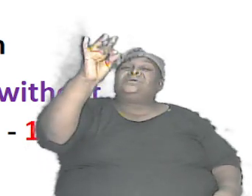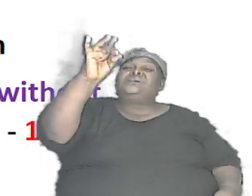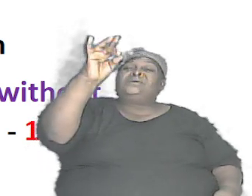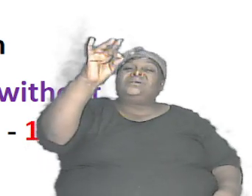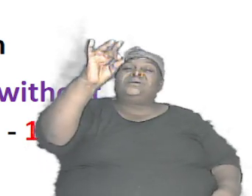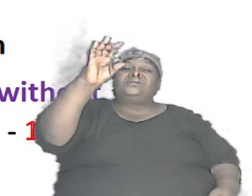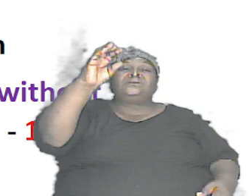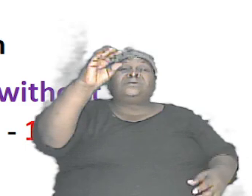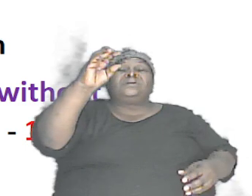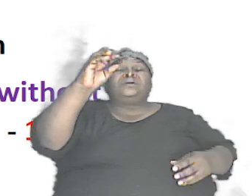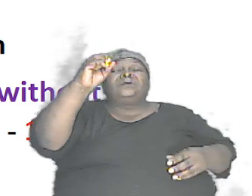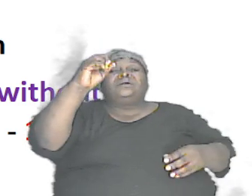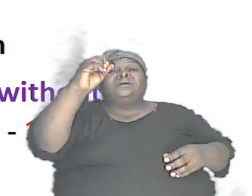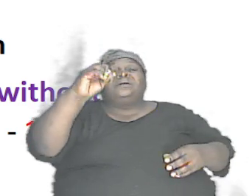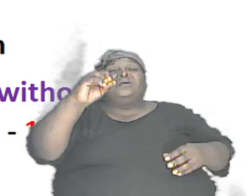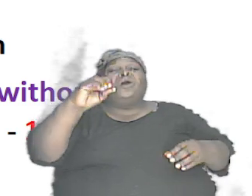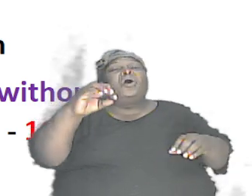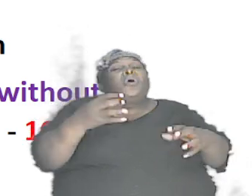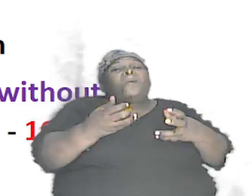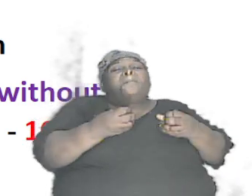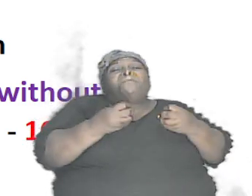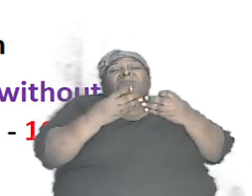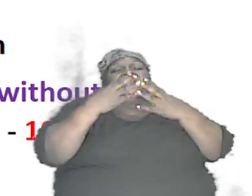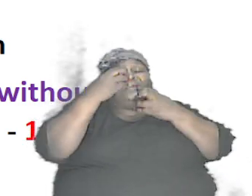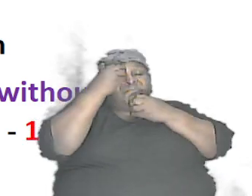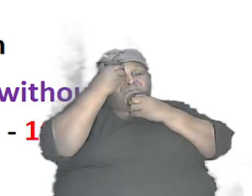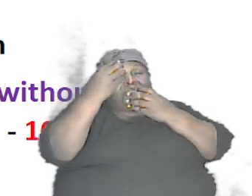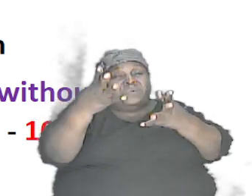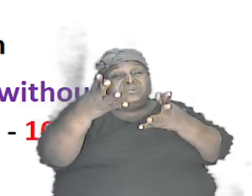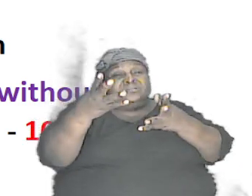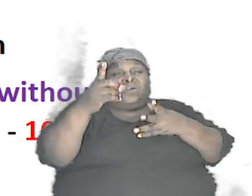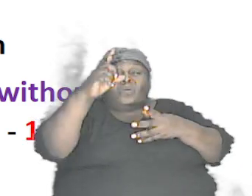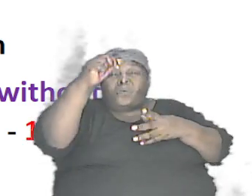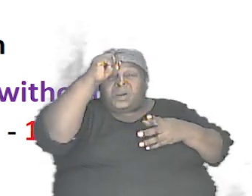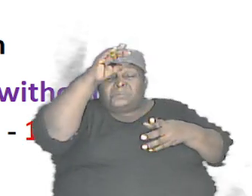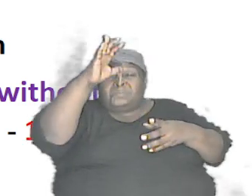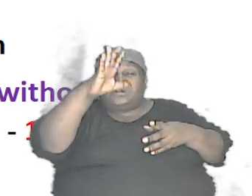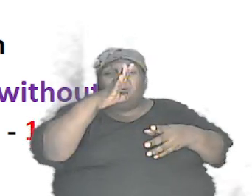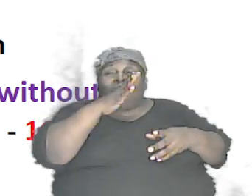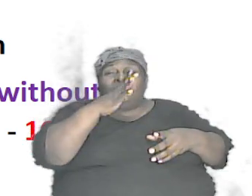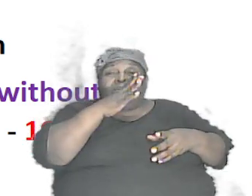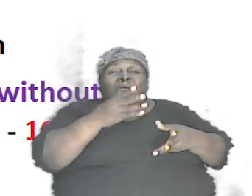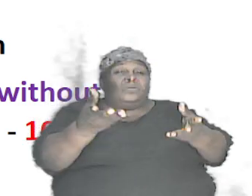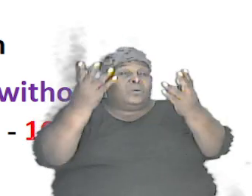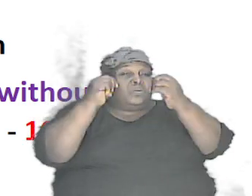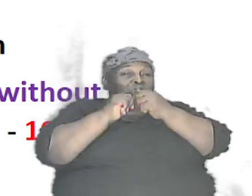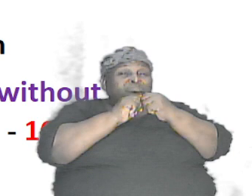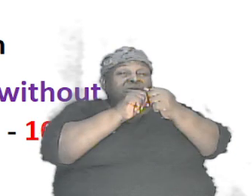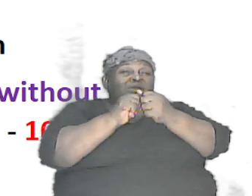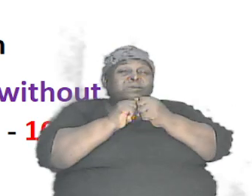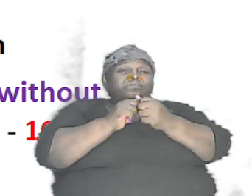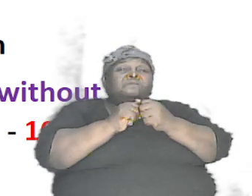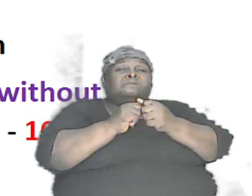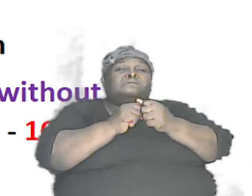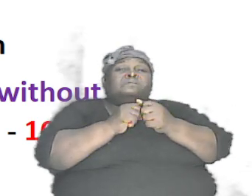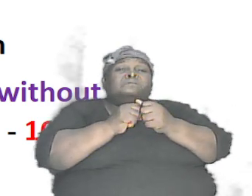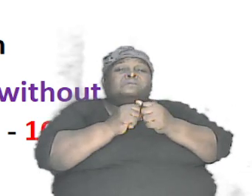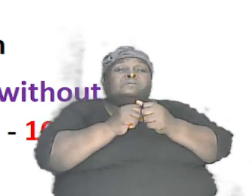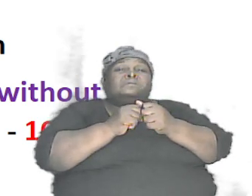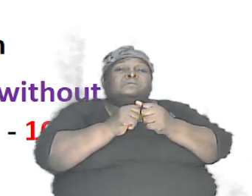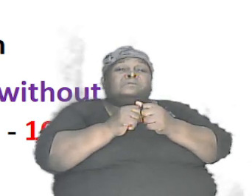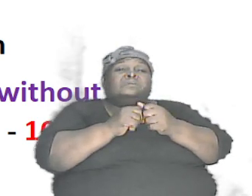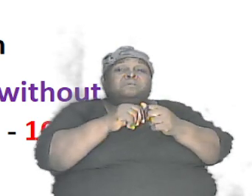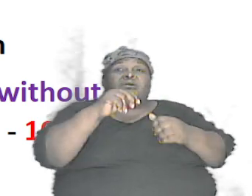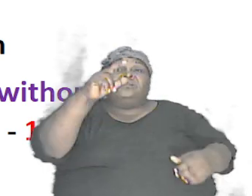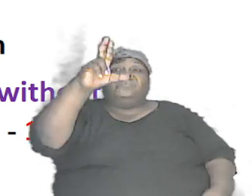how much information is in our genes right now one man and one woman come together when you put those 30